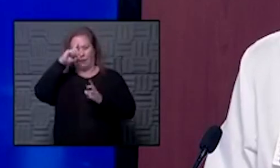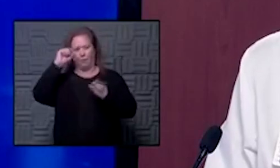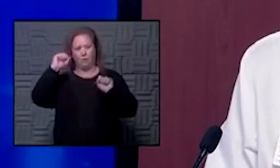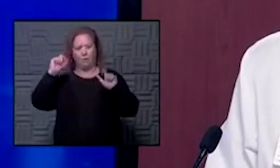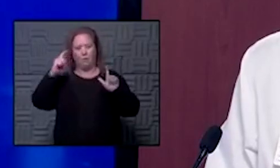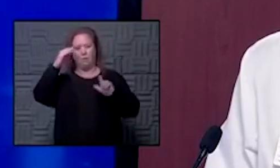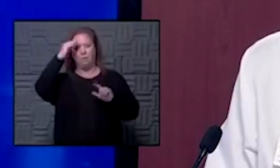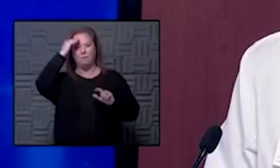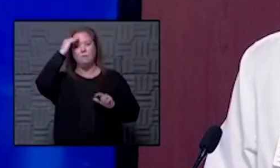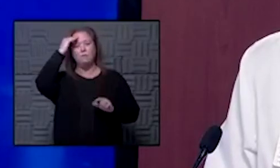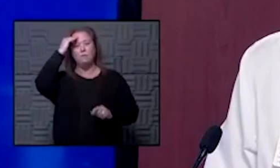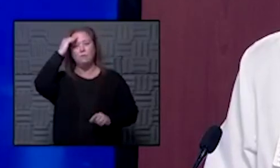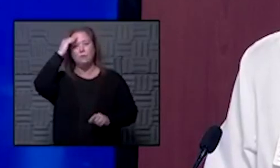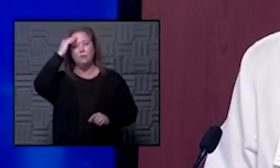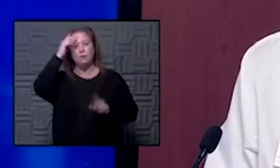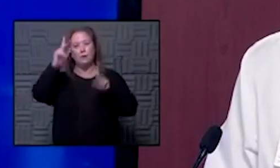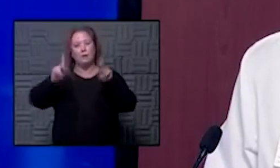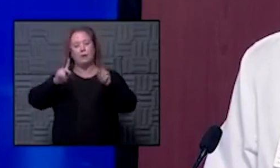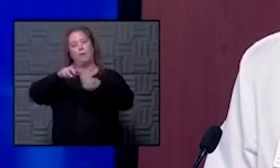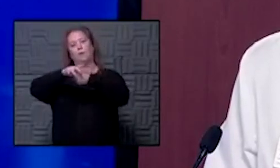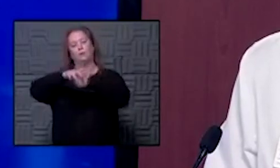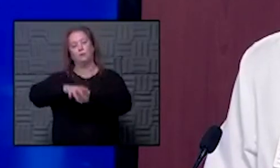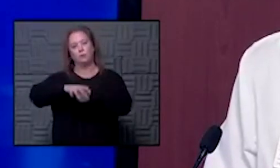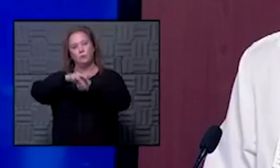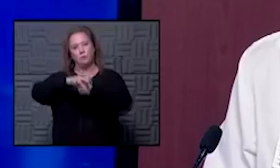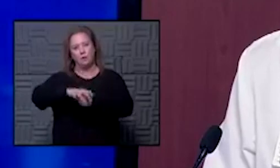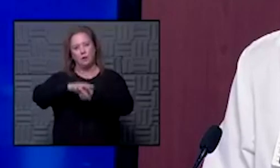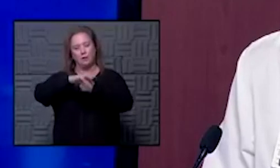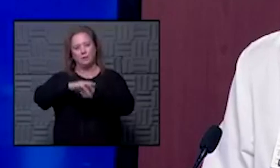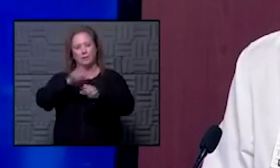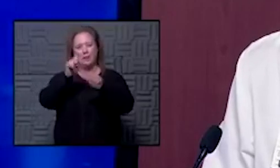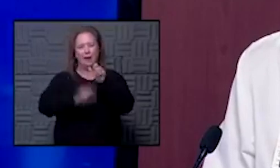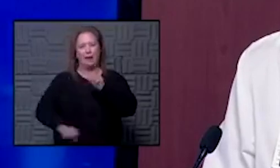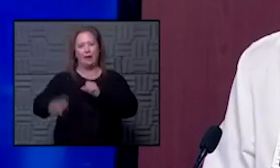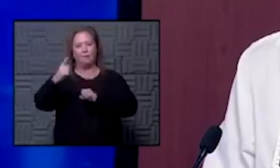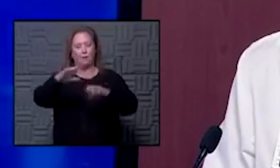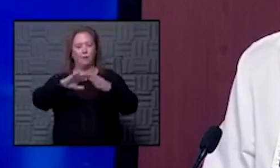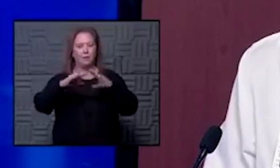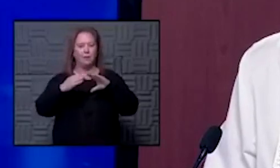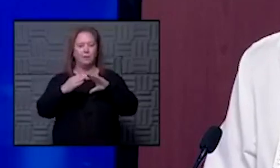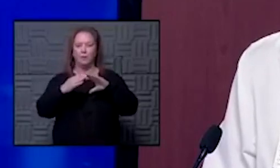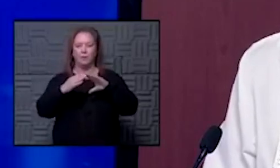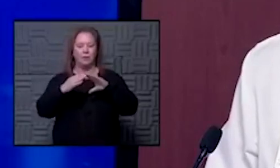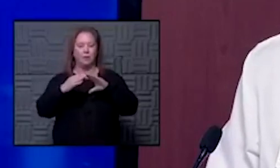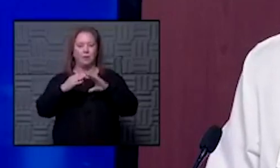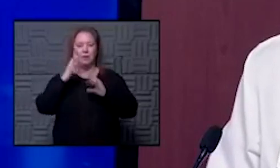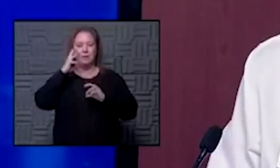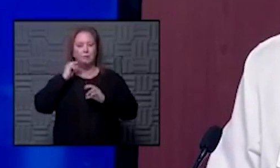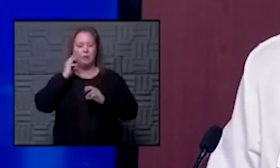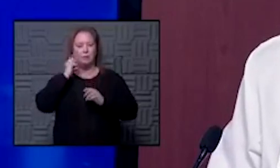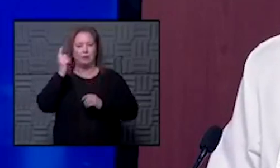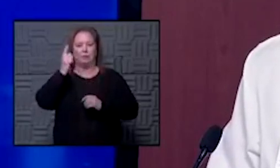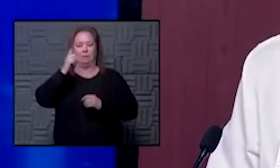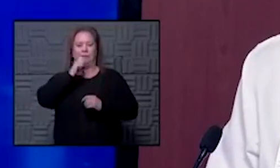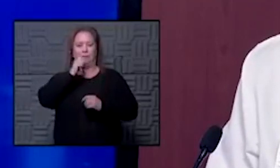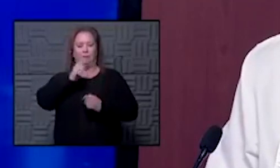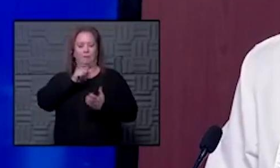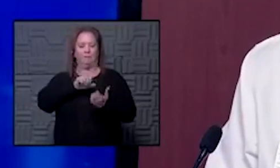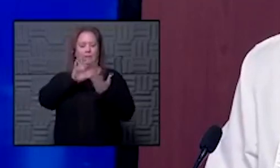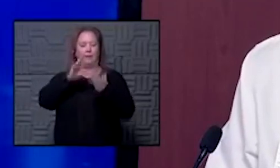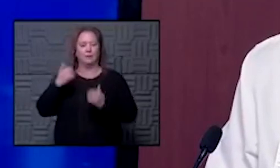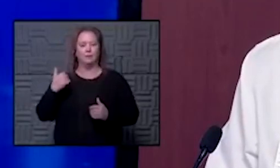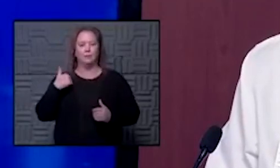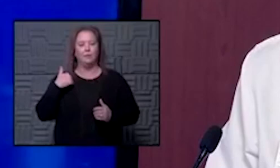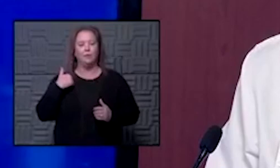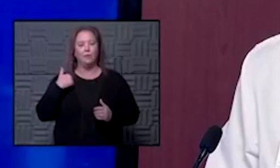know that um people are stressed uh everyone in the community um is having to deal with something that they've never had to deal with before